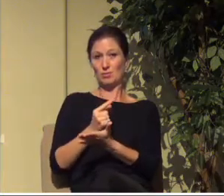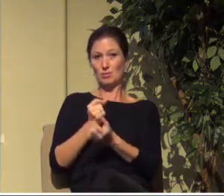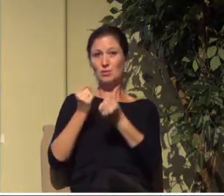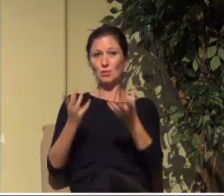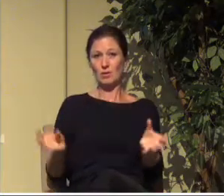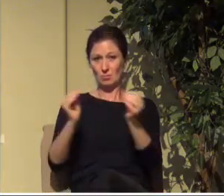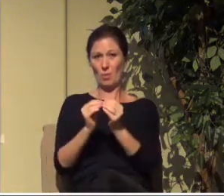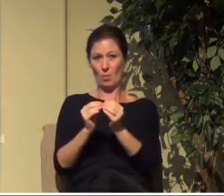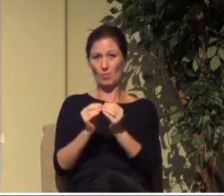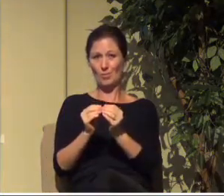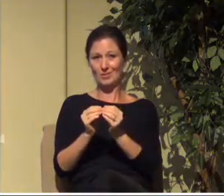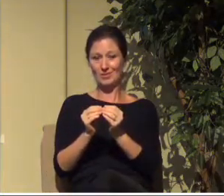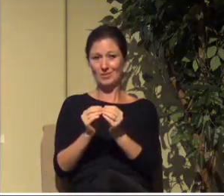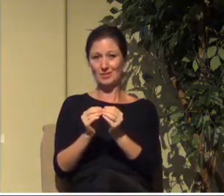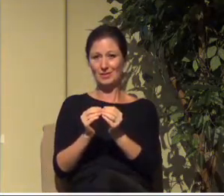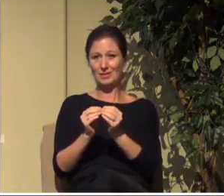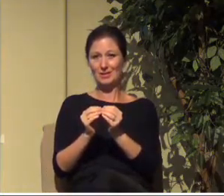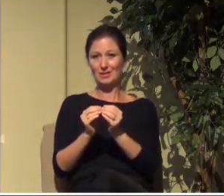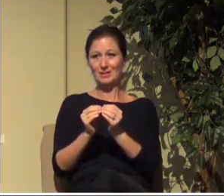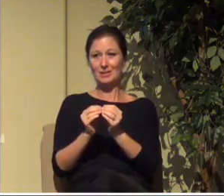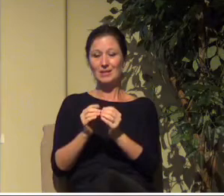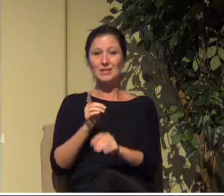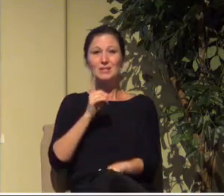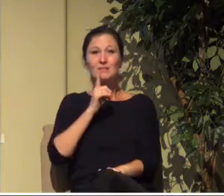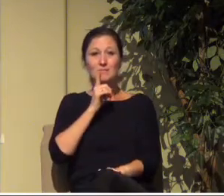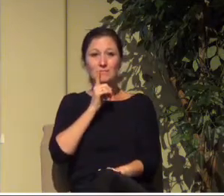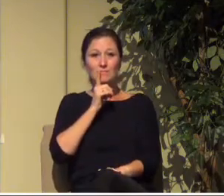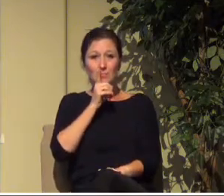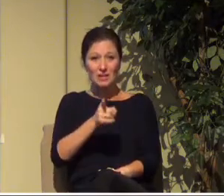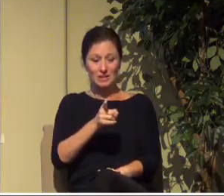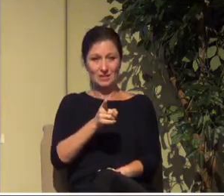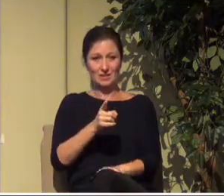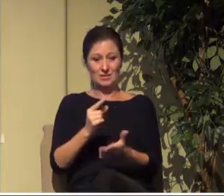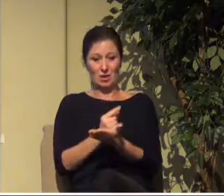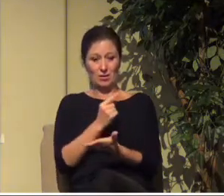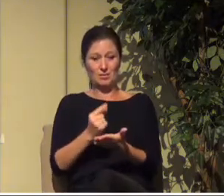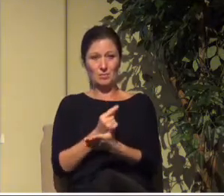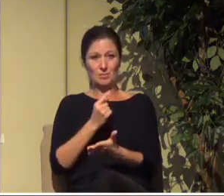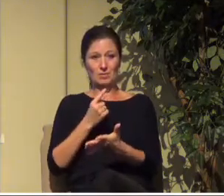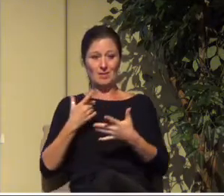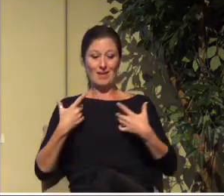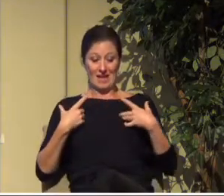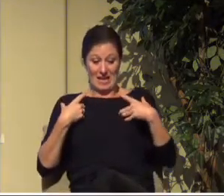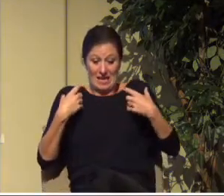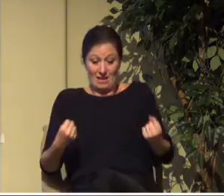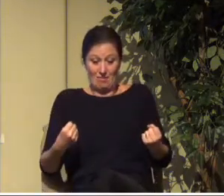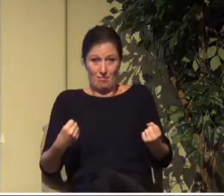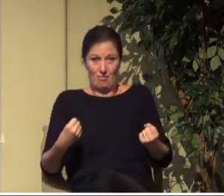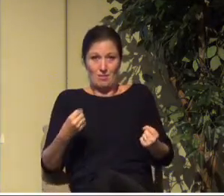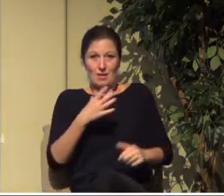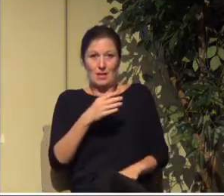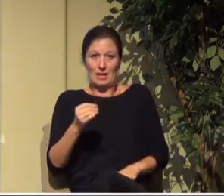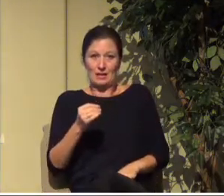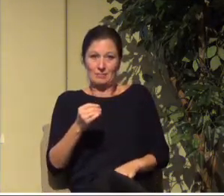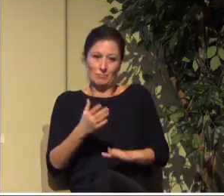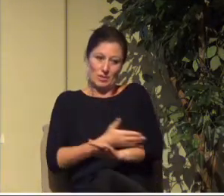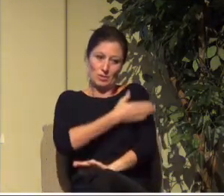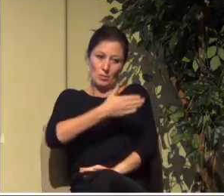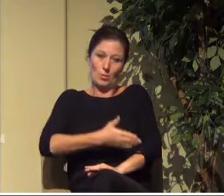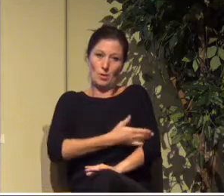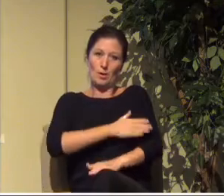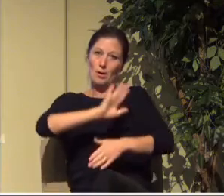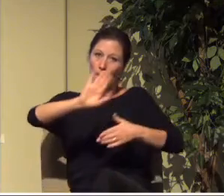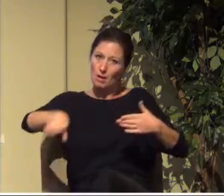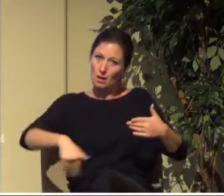nothing less than the healing and restoring of all creation because of what God has done in Christ at the cross.